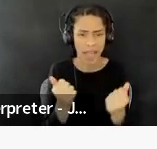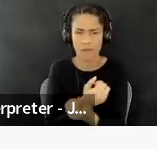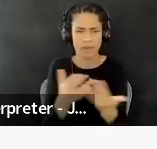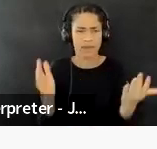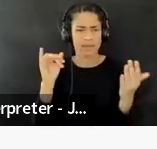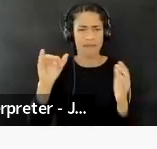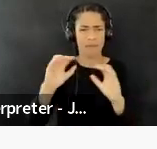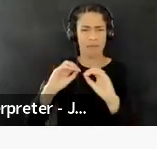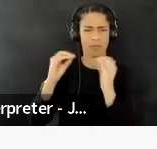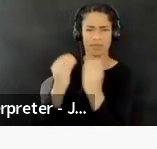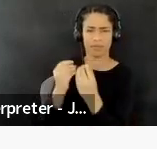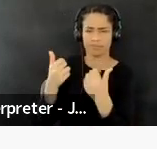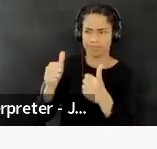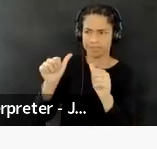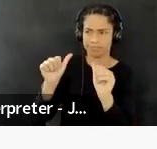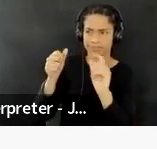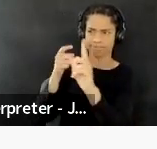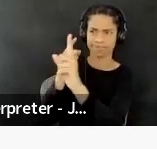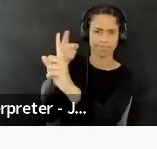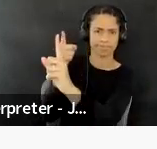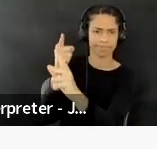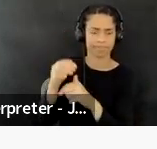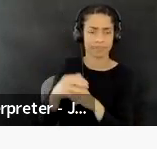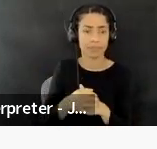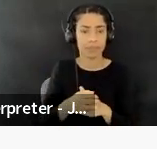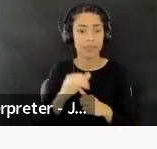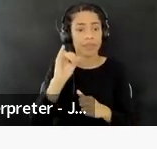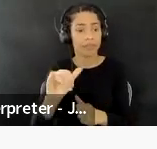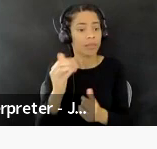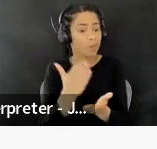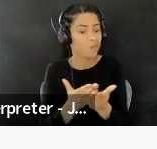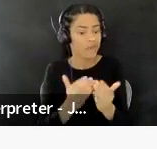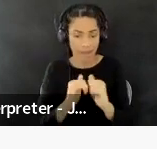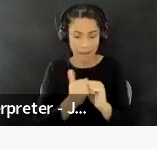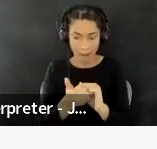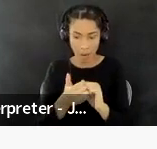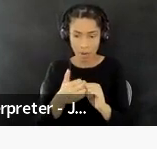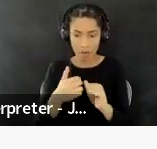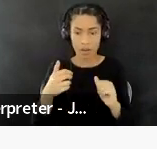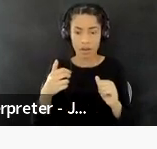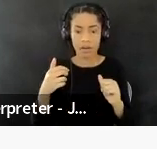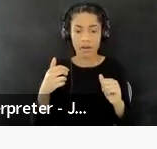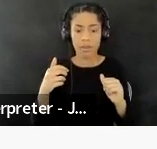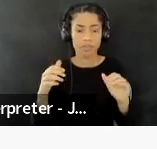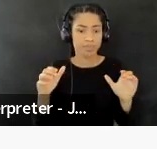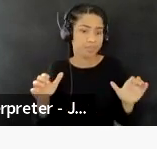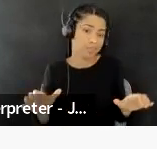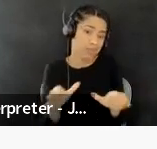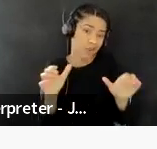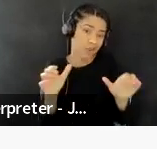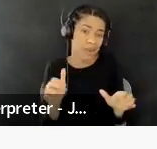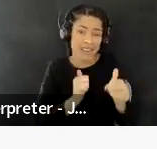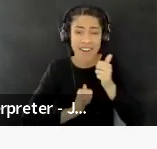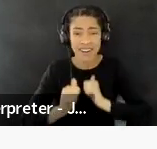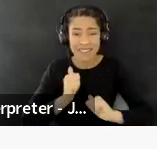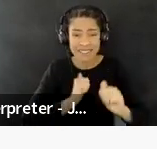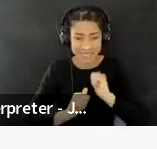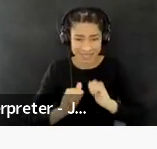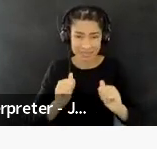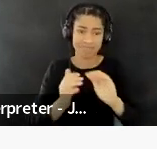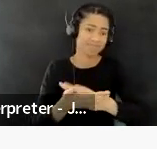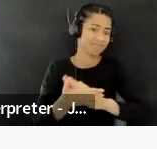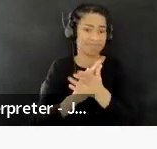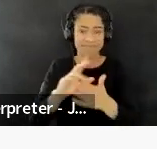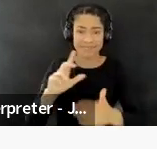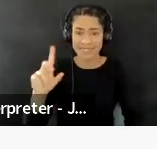serve as a record of how, the performing arts field is decolonizing. Um, and some of the ways that we